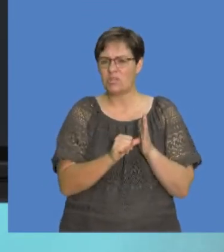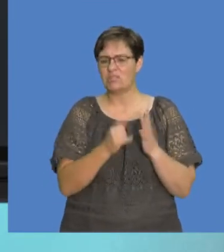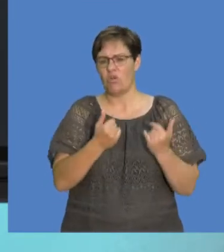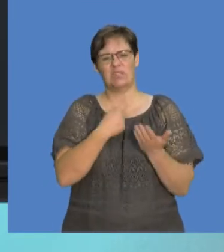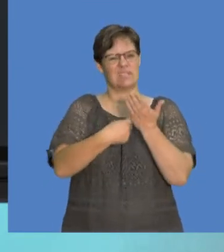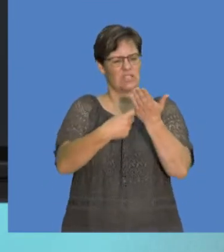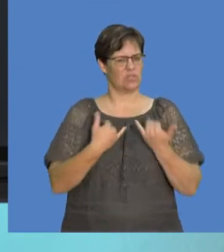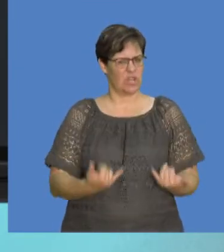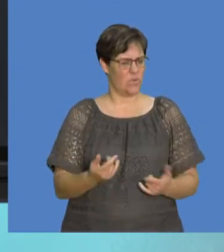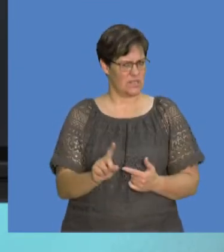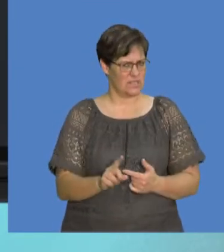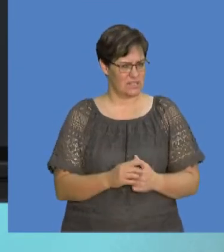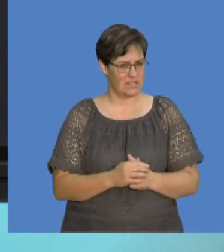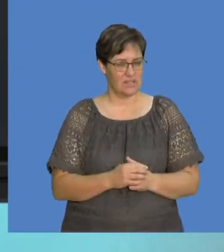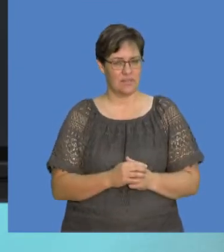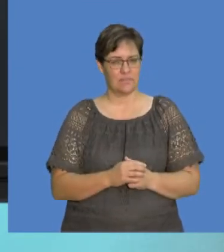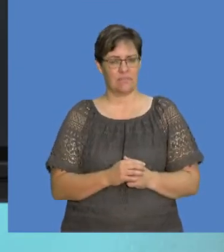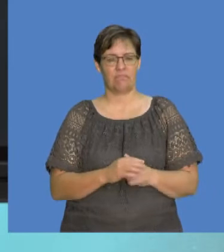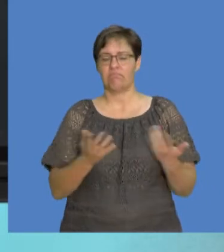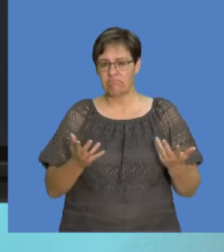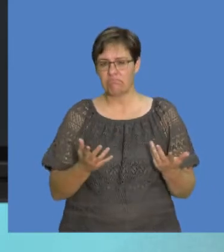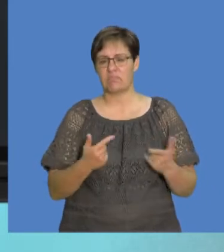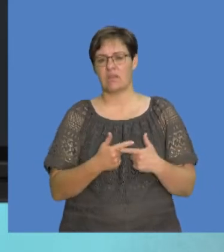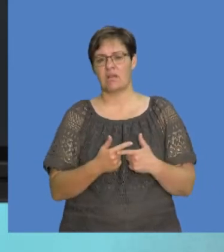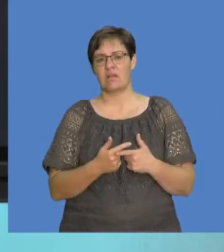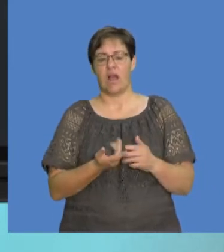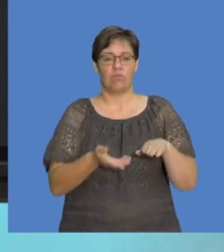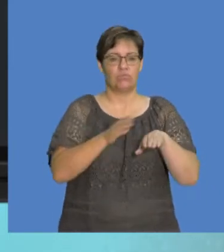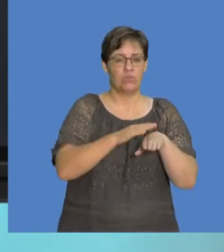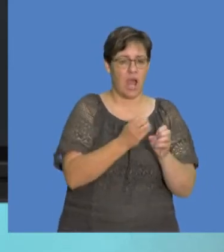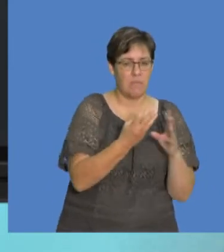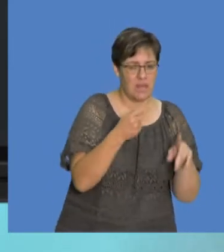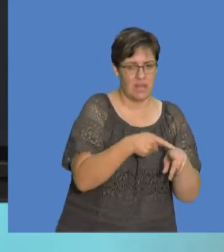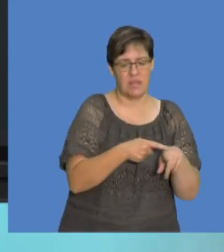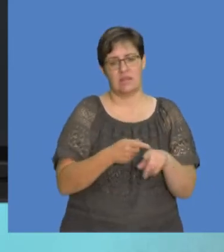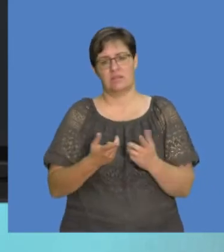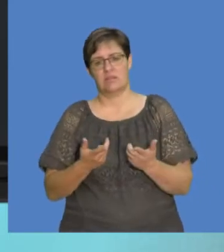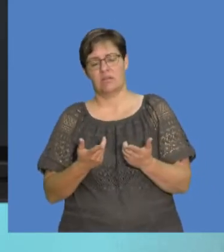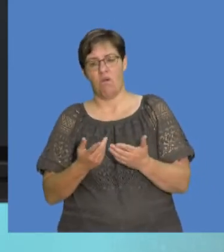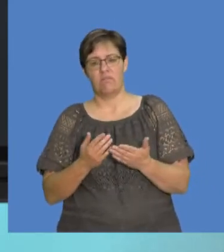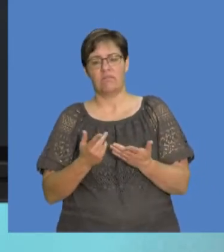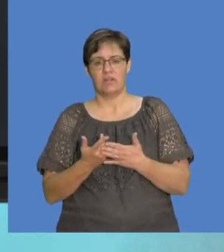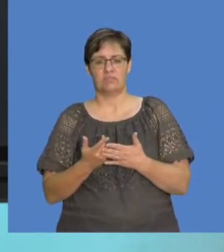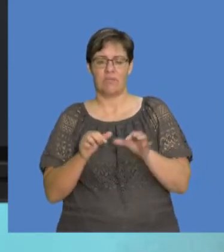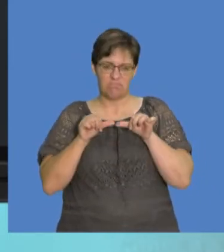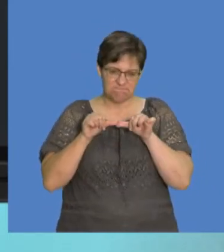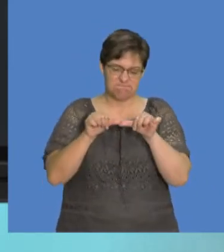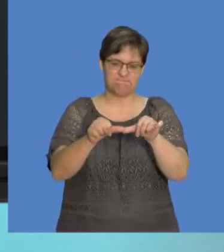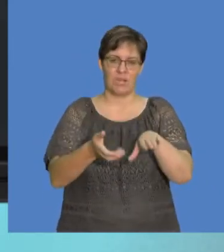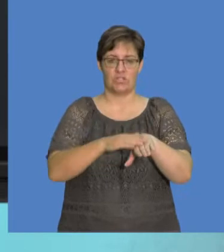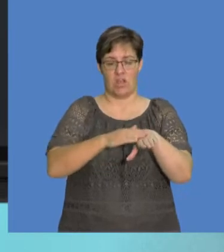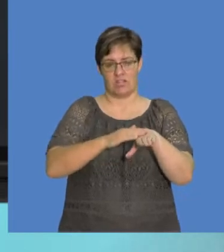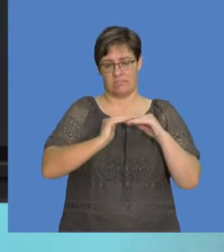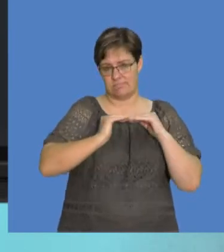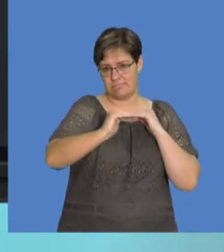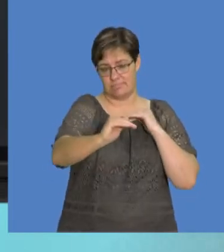purpose of today's discussion in as far as, you know, the quantization of charge as well as conservation of charge, right?